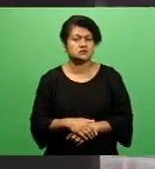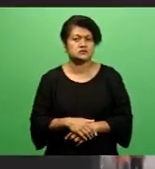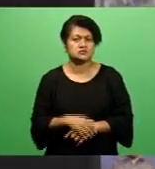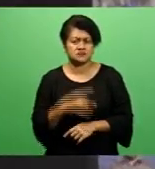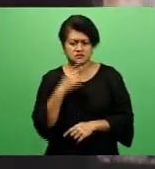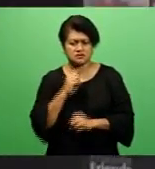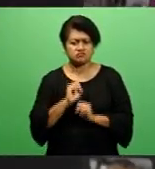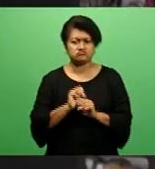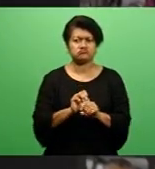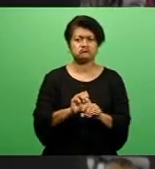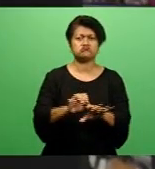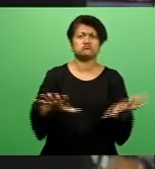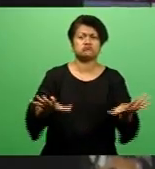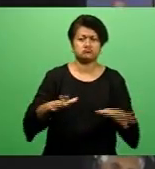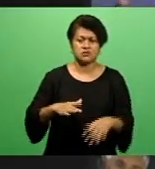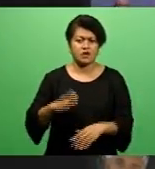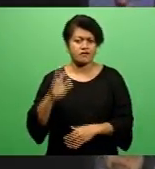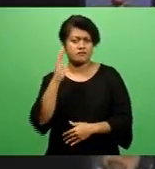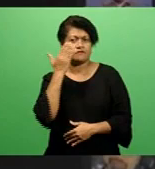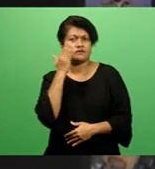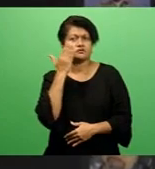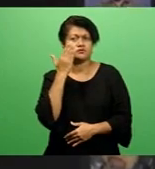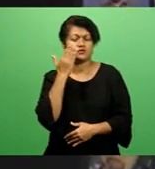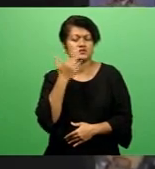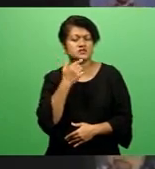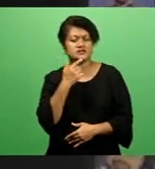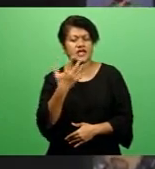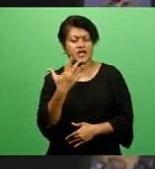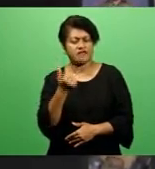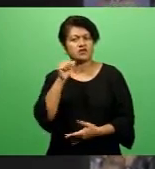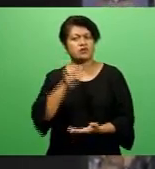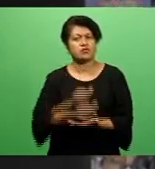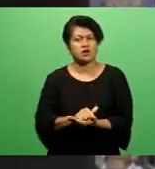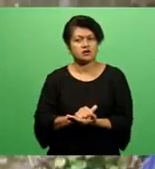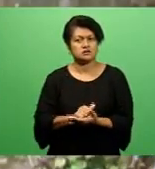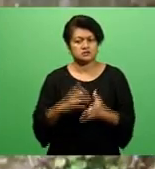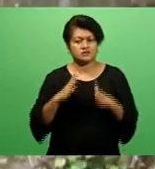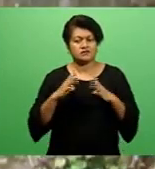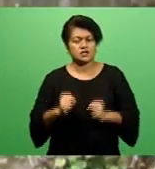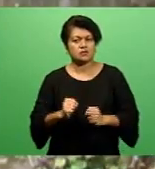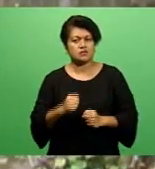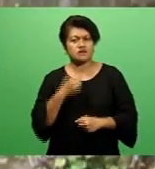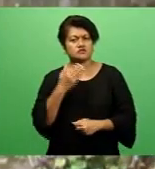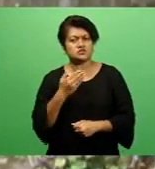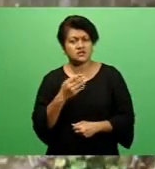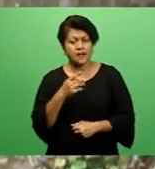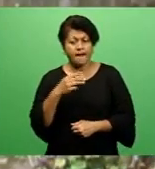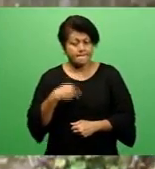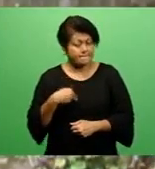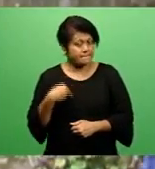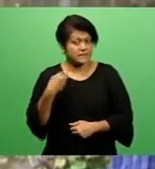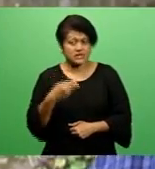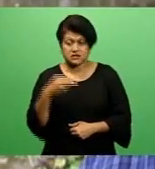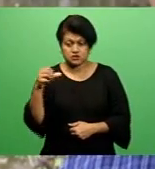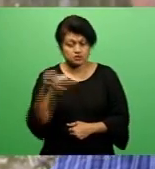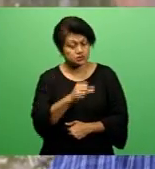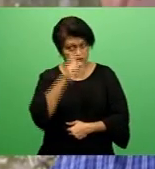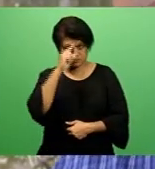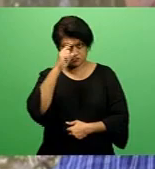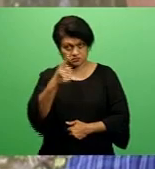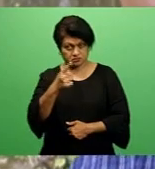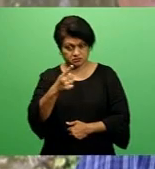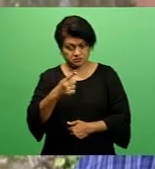all over Facebook, he stated that he had a right to freedom of speech. The minister needs to understand that she's a public figure,